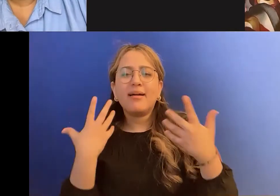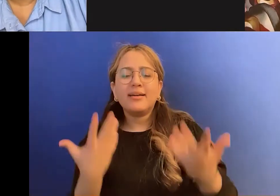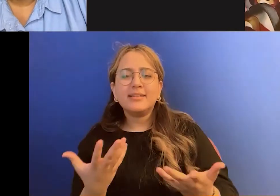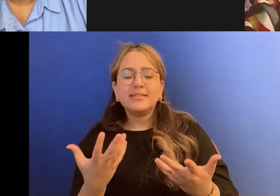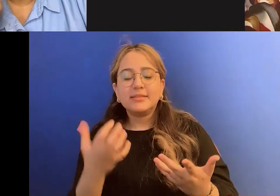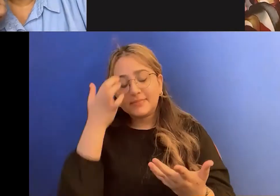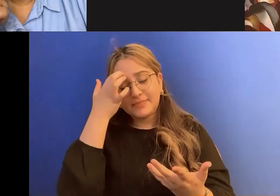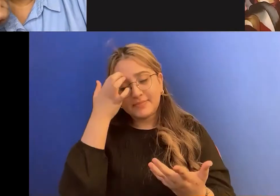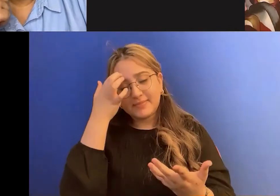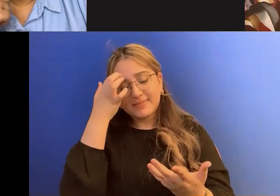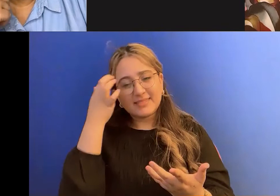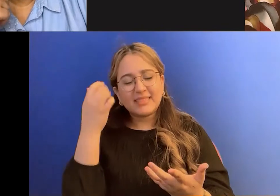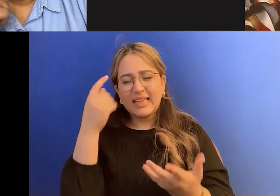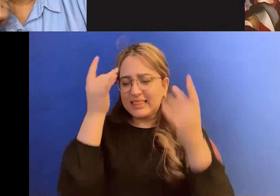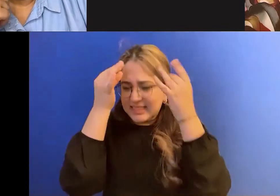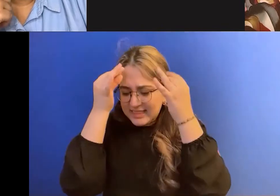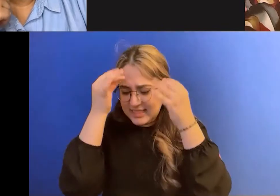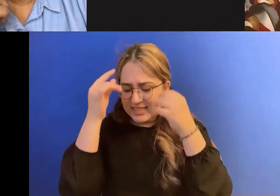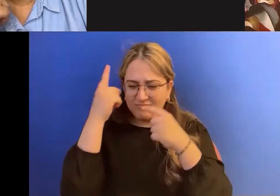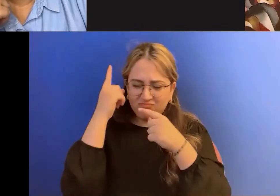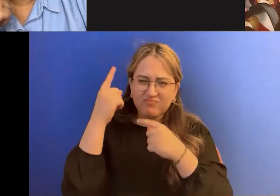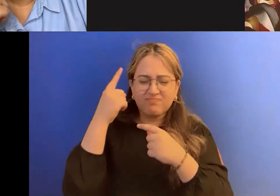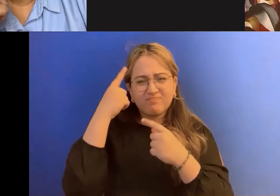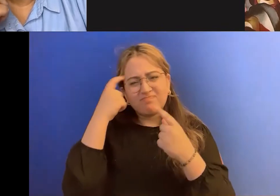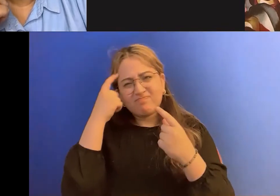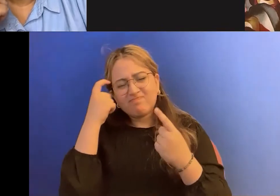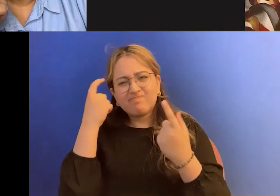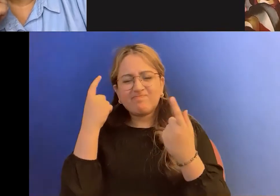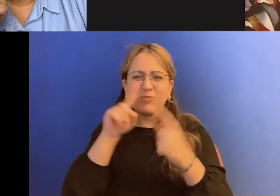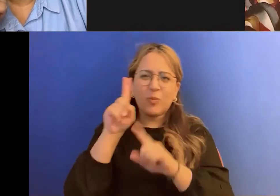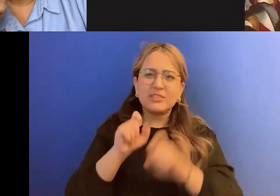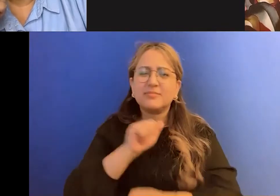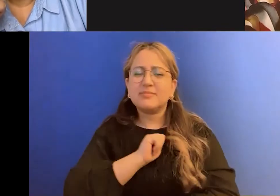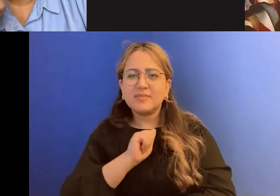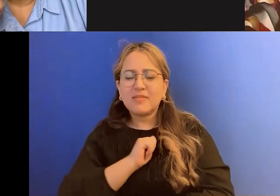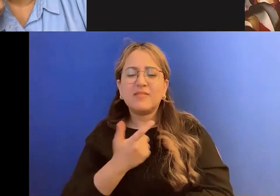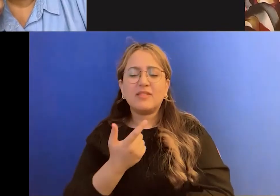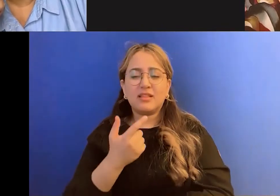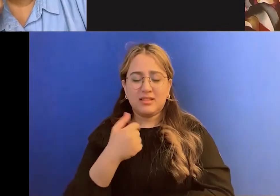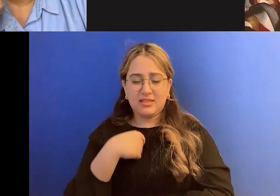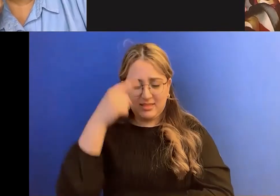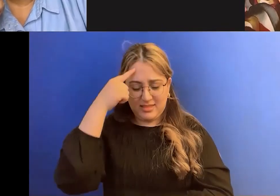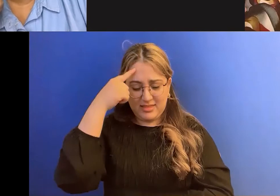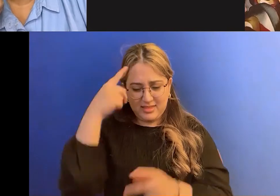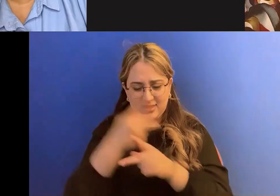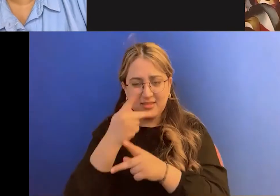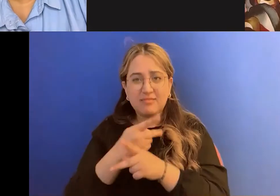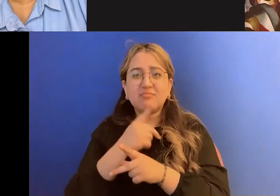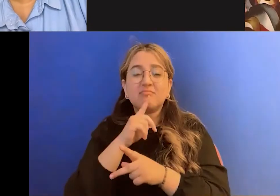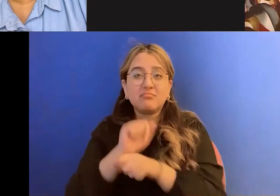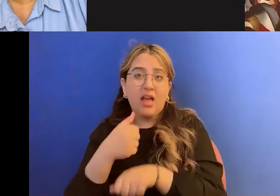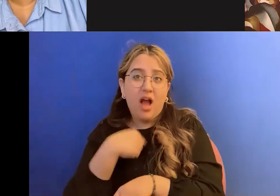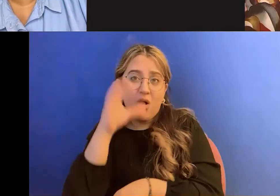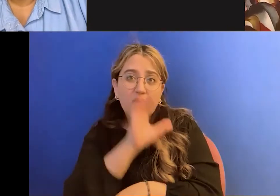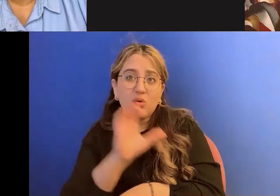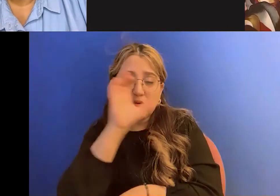questioning all of that. And, uh, yeah, I'm still looking for resources myself with that, to be honest, it's still like